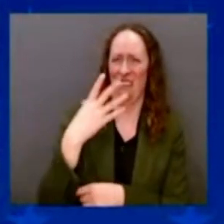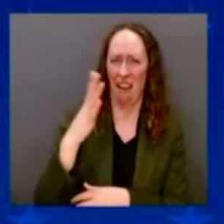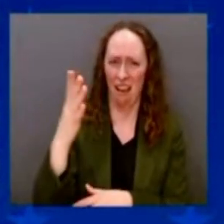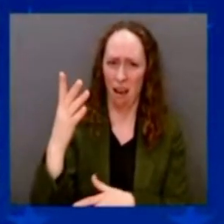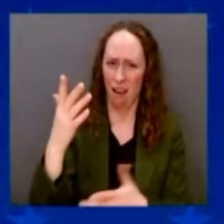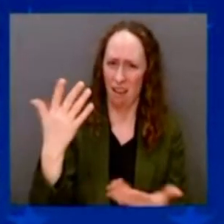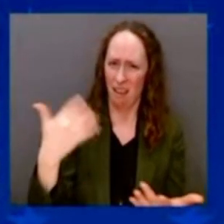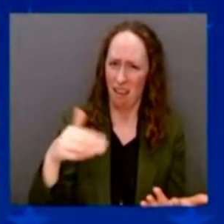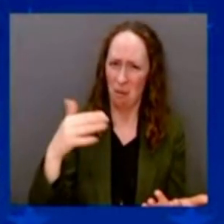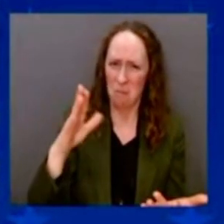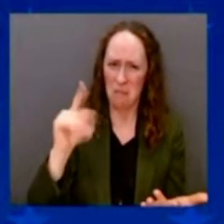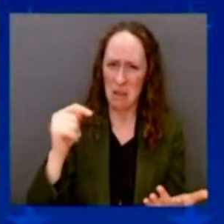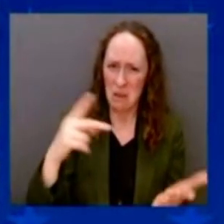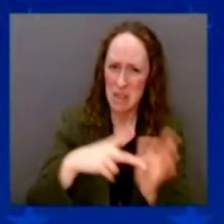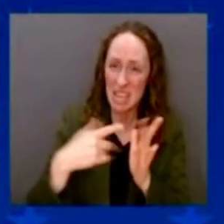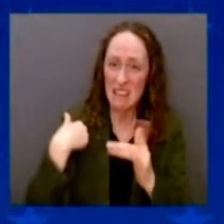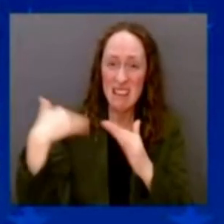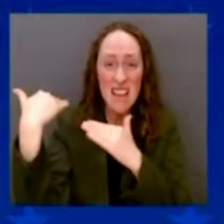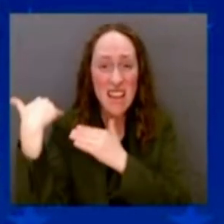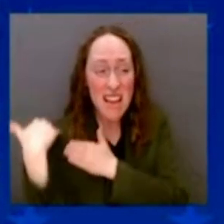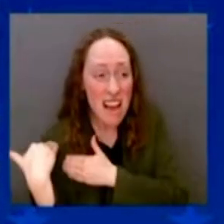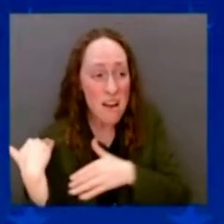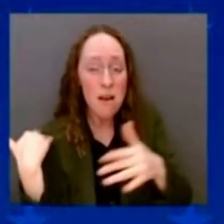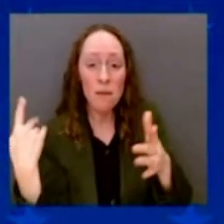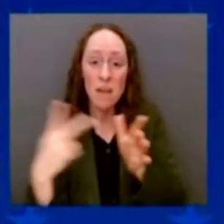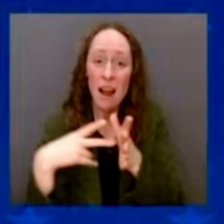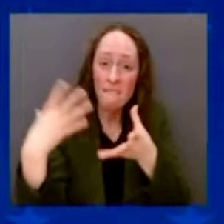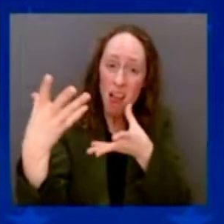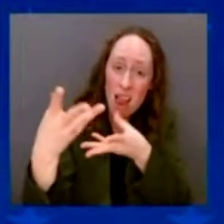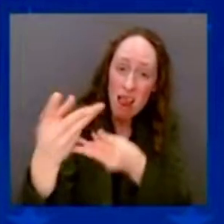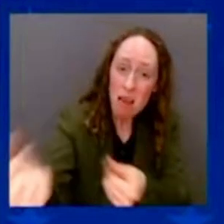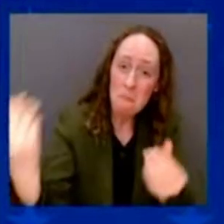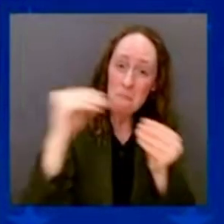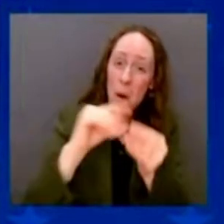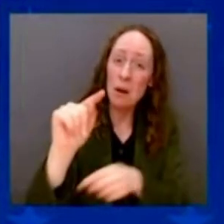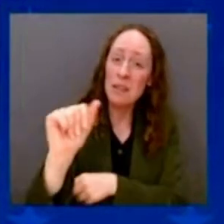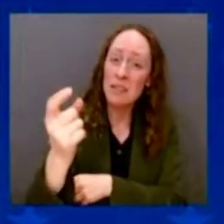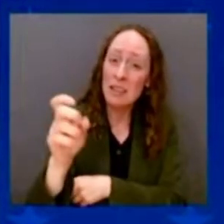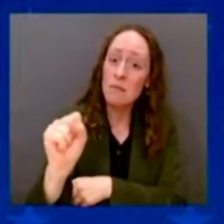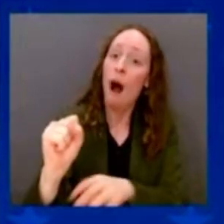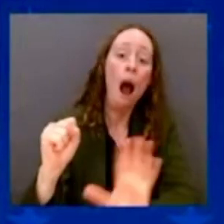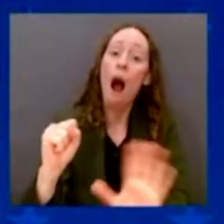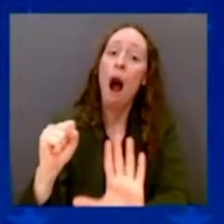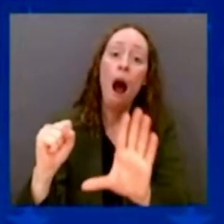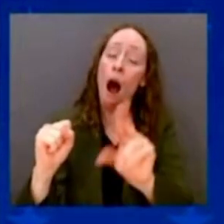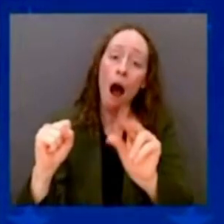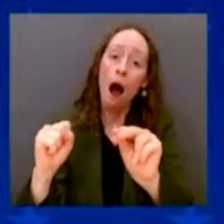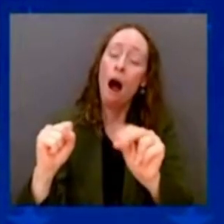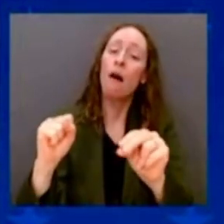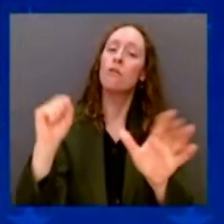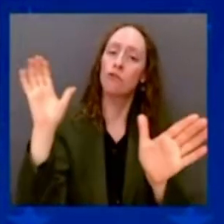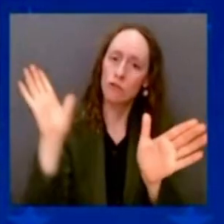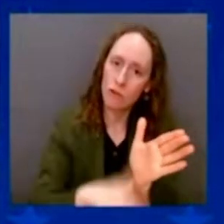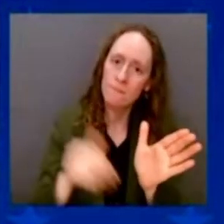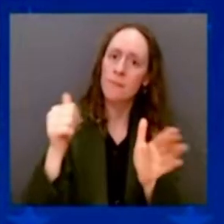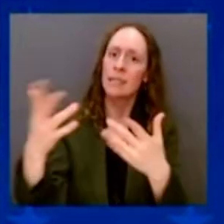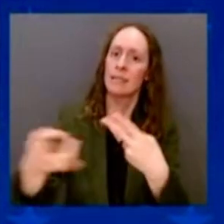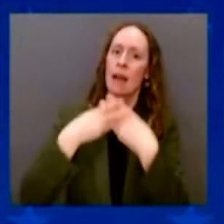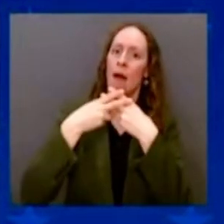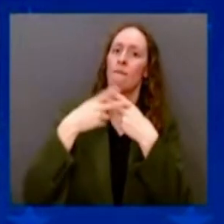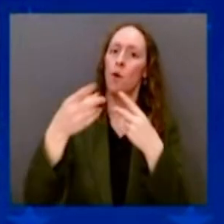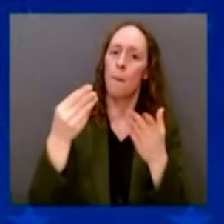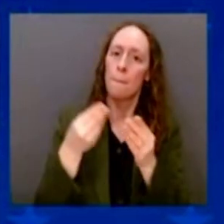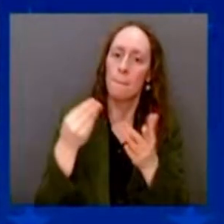save money for the taxpayers and generate growth. That's how the economy grows. That's why I was able to